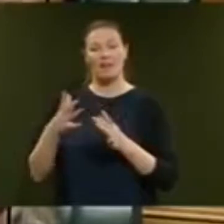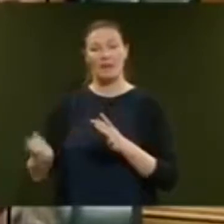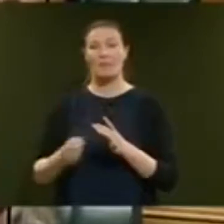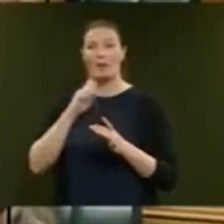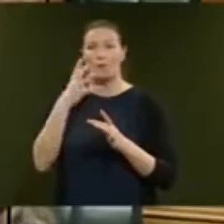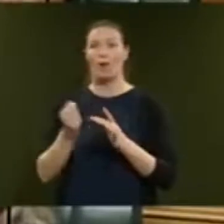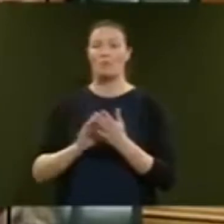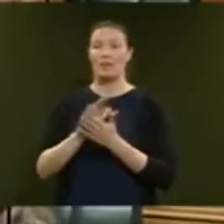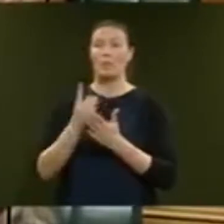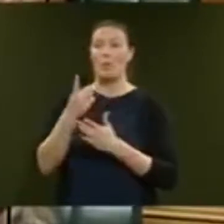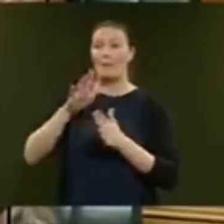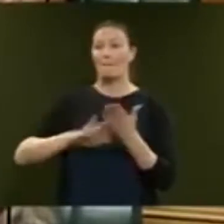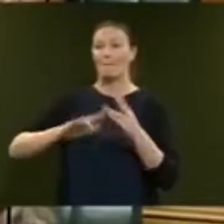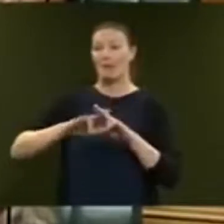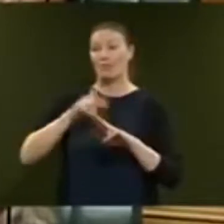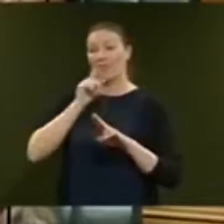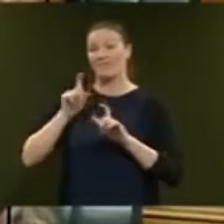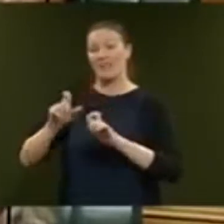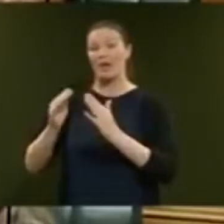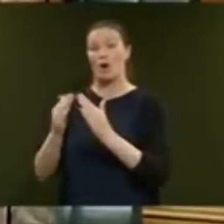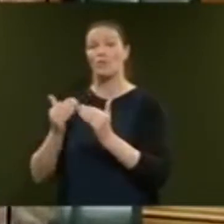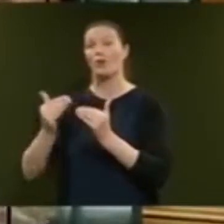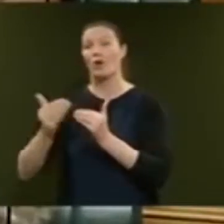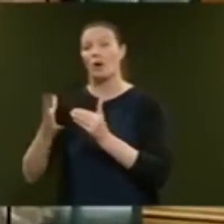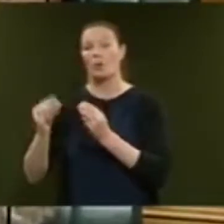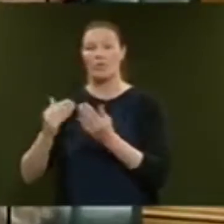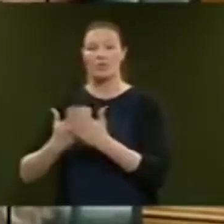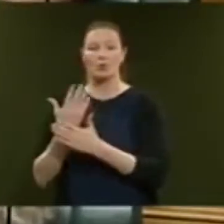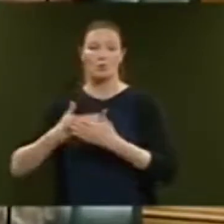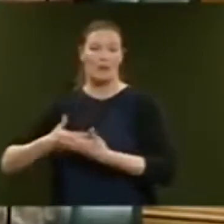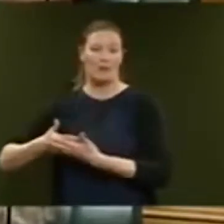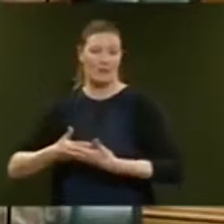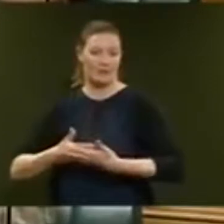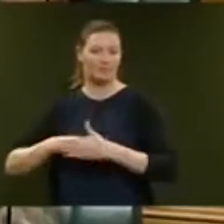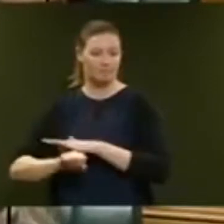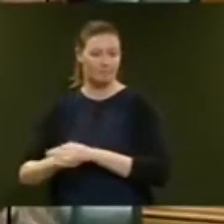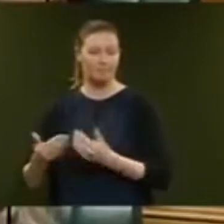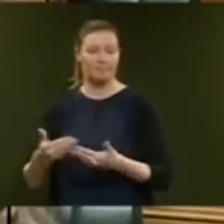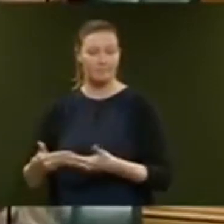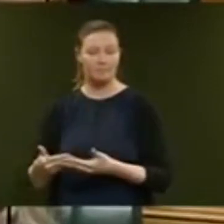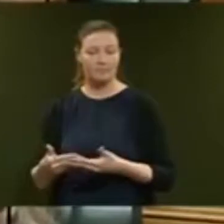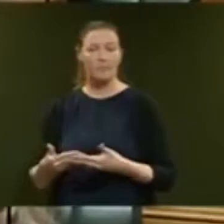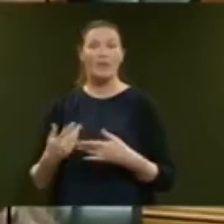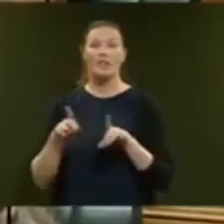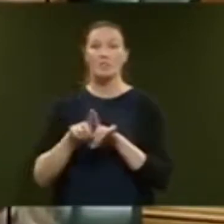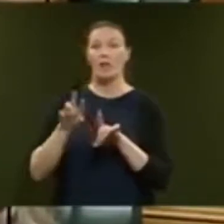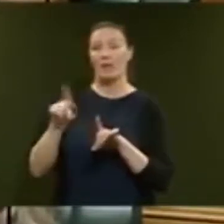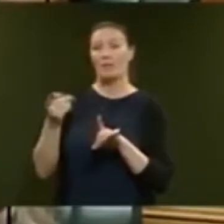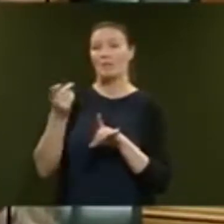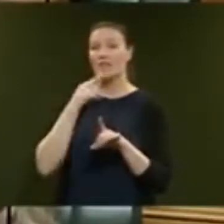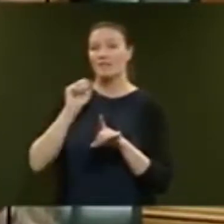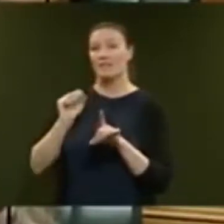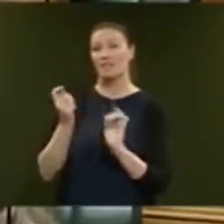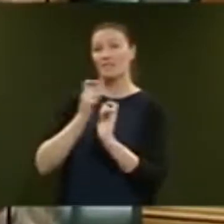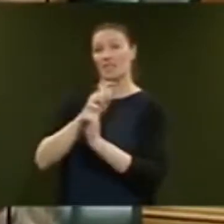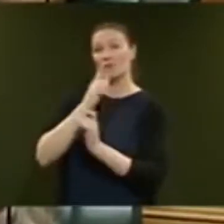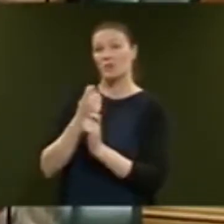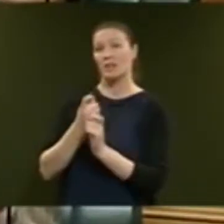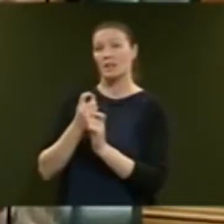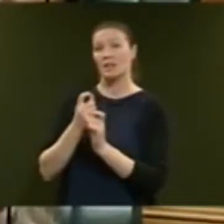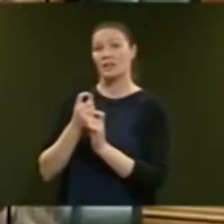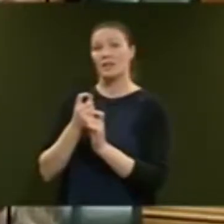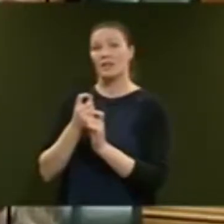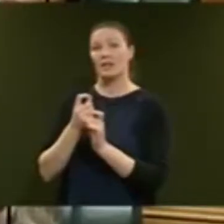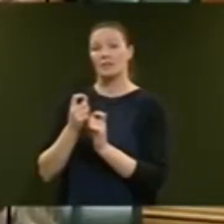one parent staying home for longer with their newborn baby. Many couples also shared that these changes will go a long way towards